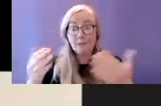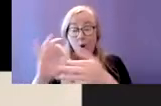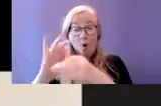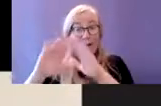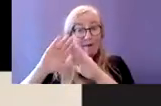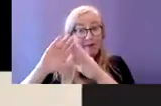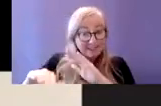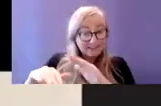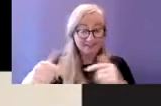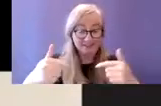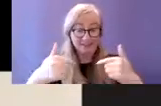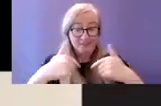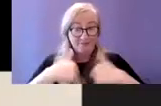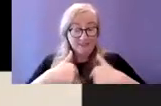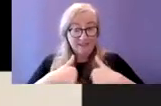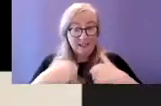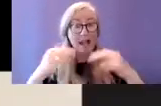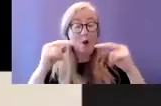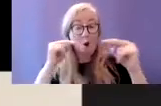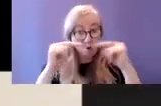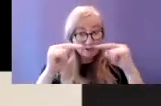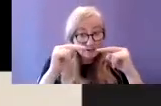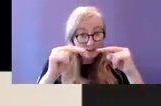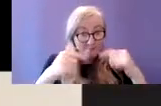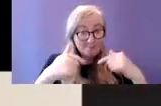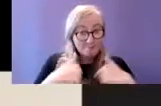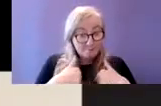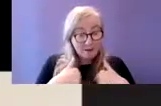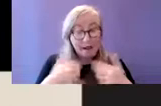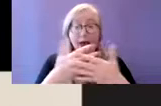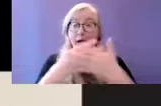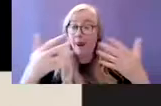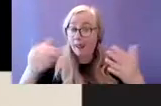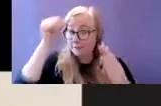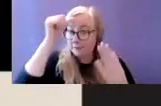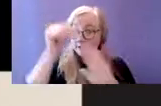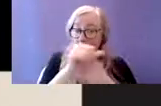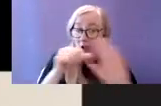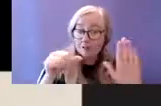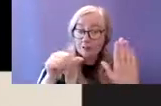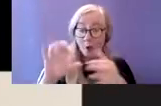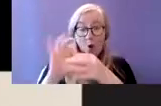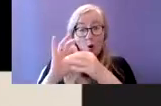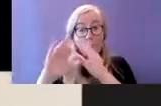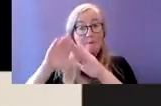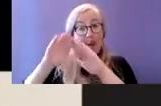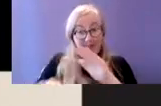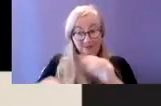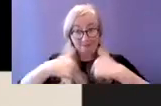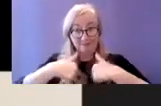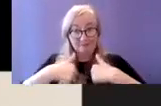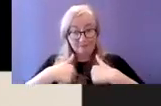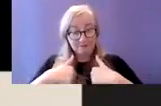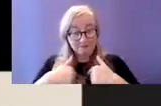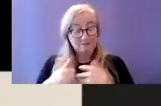and has had a lot of experience as a homeless person I have provided some of